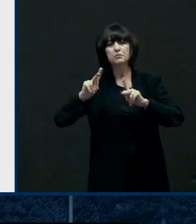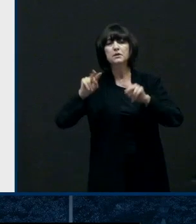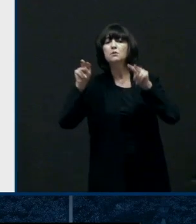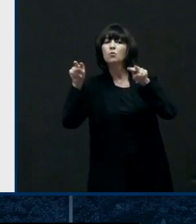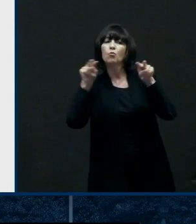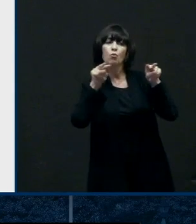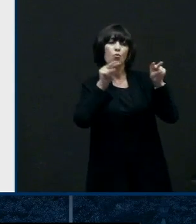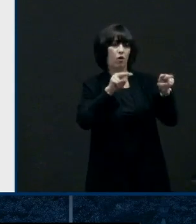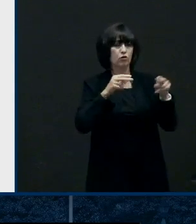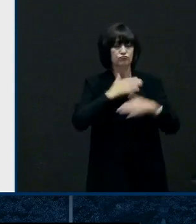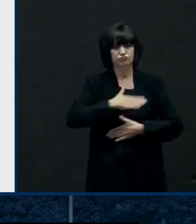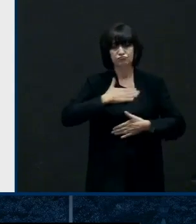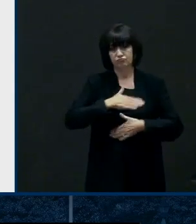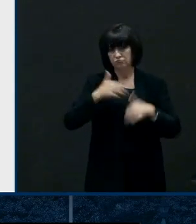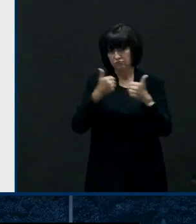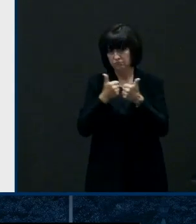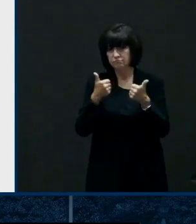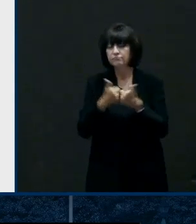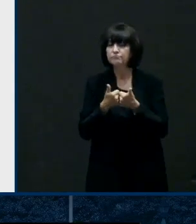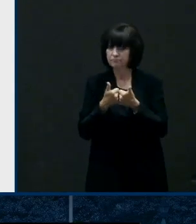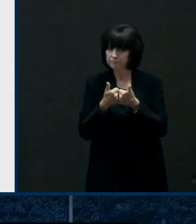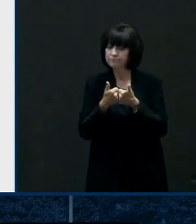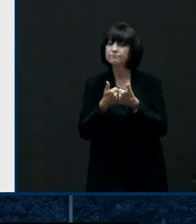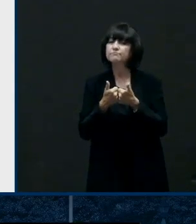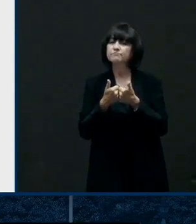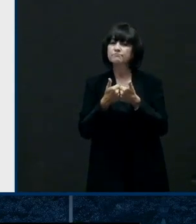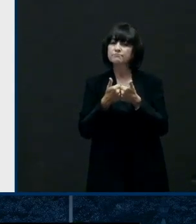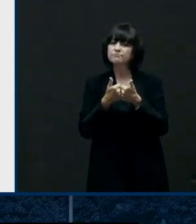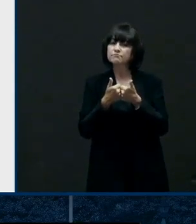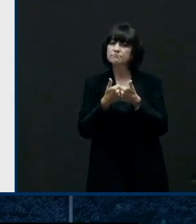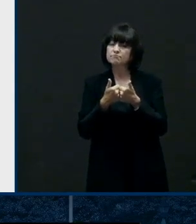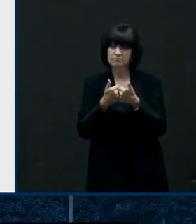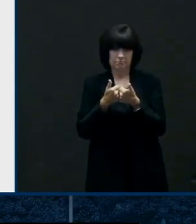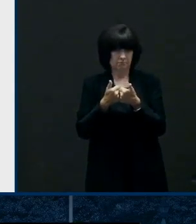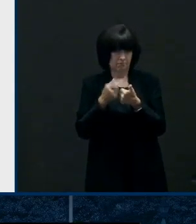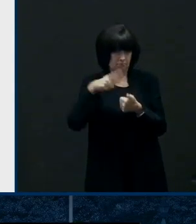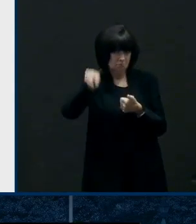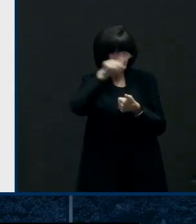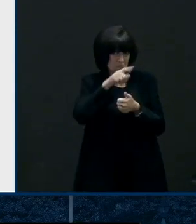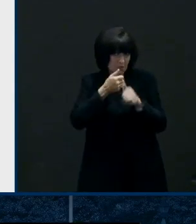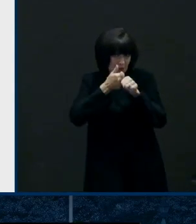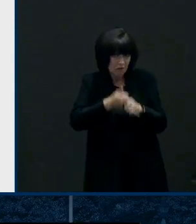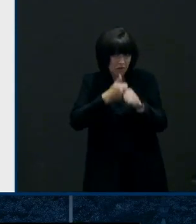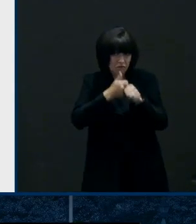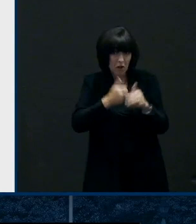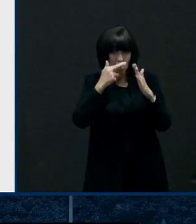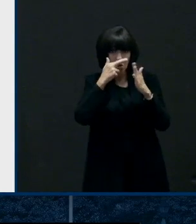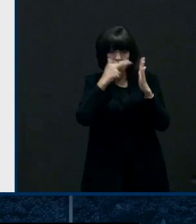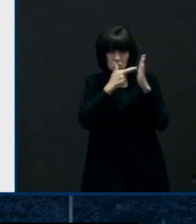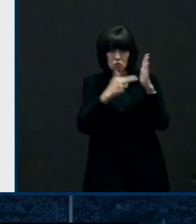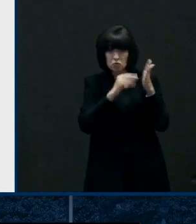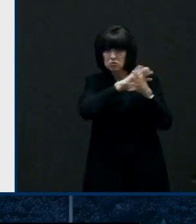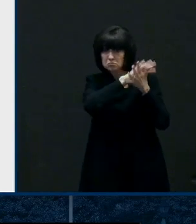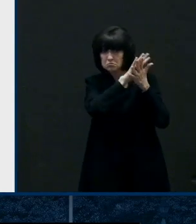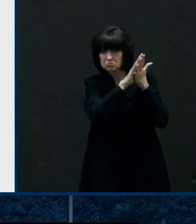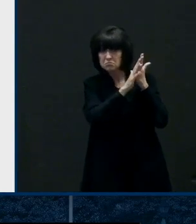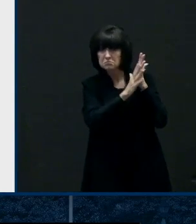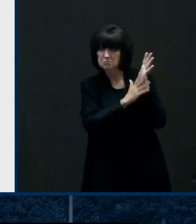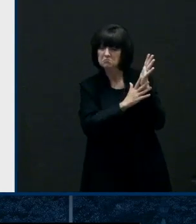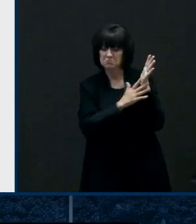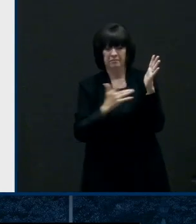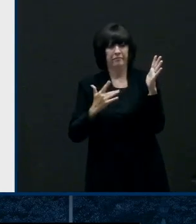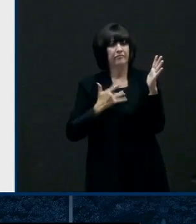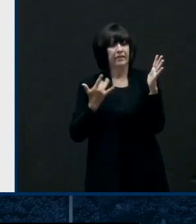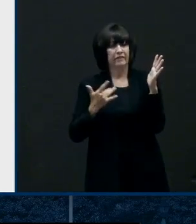and your uh and your ball players and if we do all these things then we're going to be get to where we want to be and have